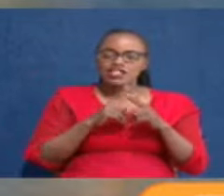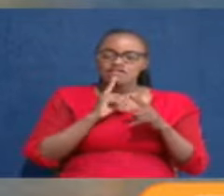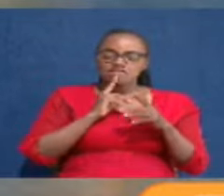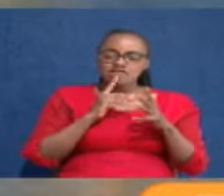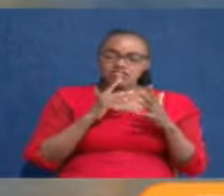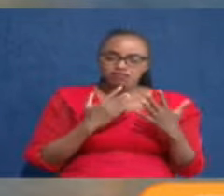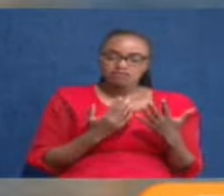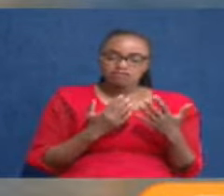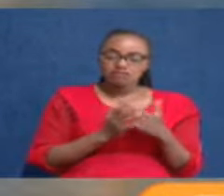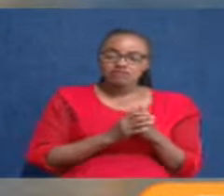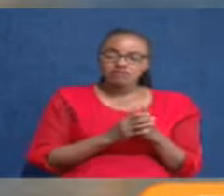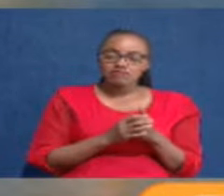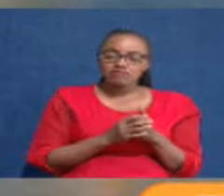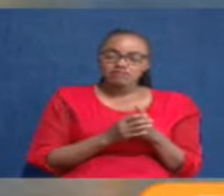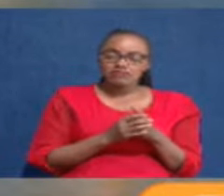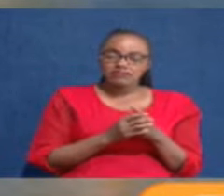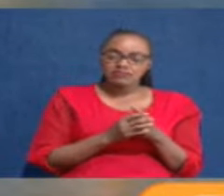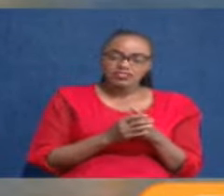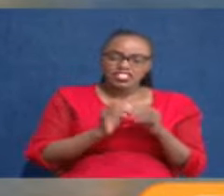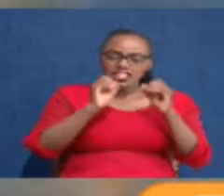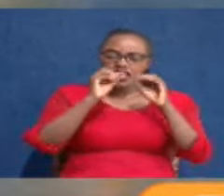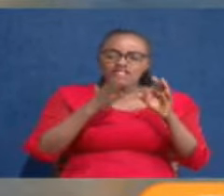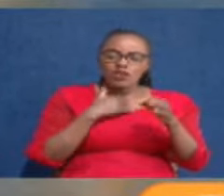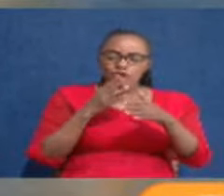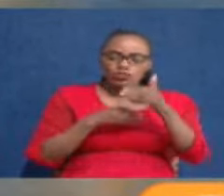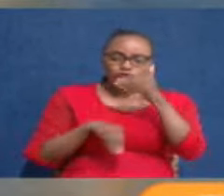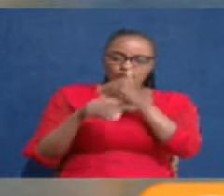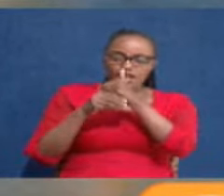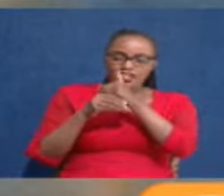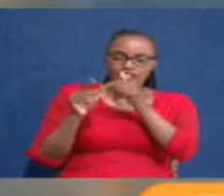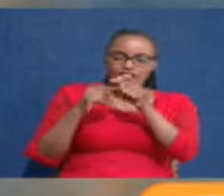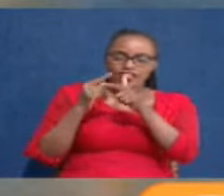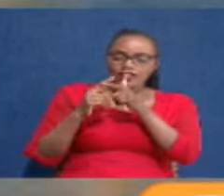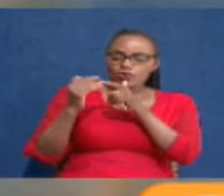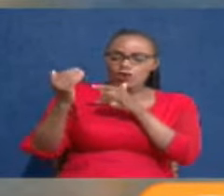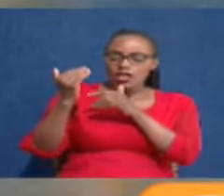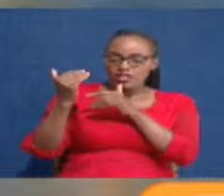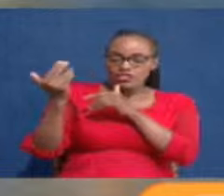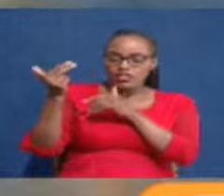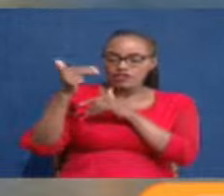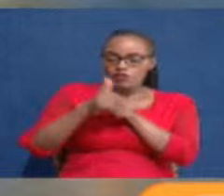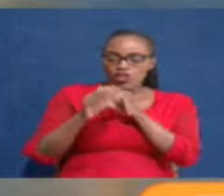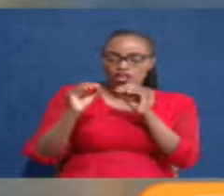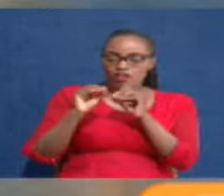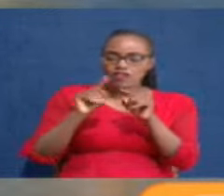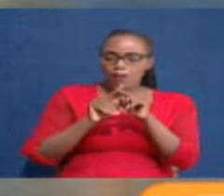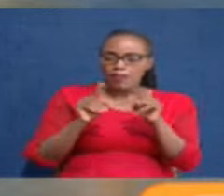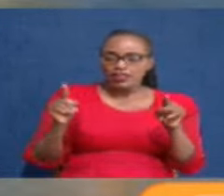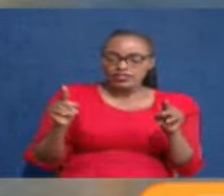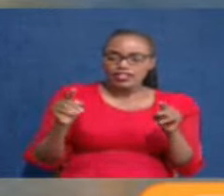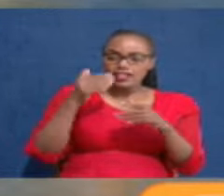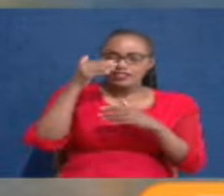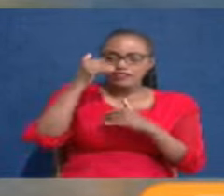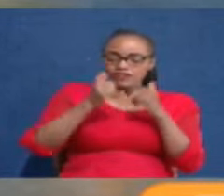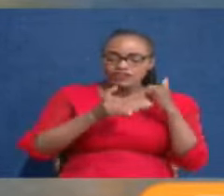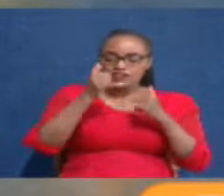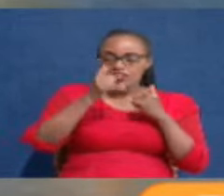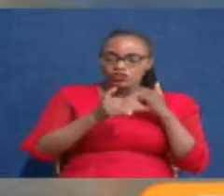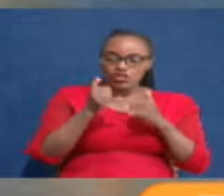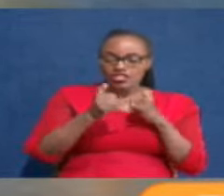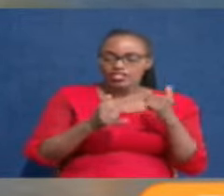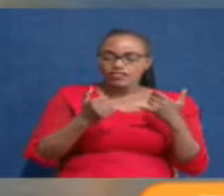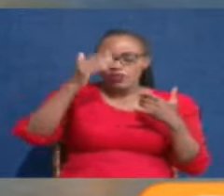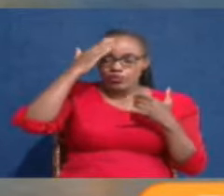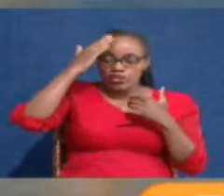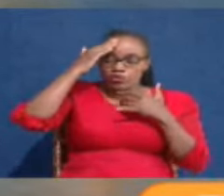indicated that they are saying if you want to add you add but don't touch the prize of fuel eventually of course we don't know what